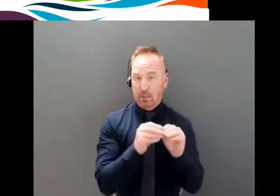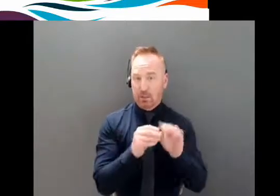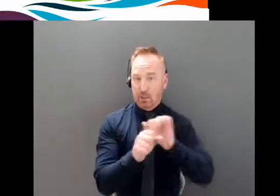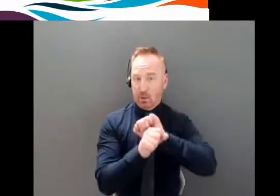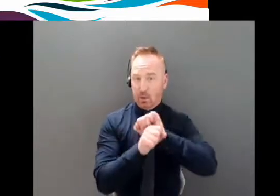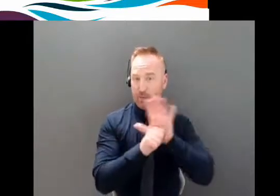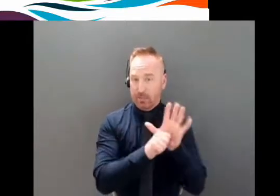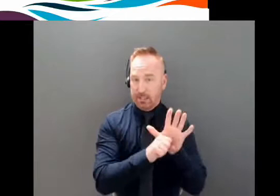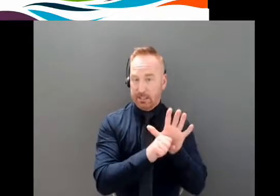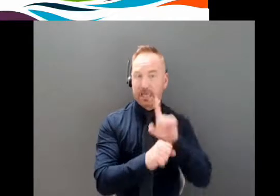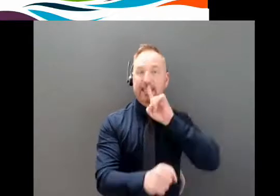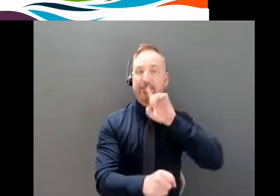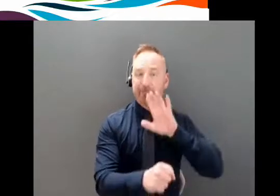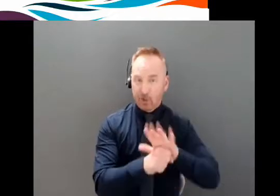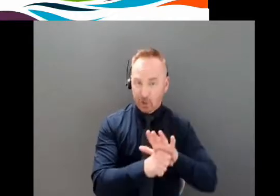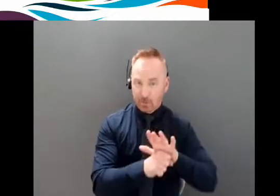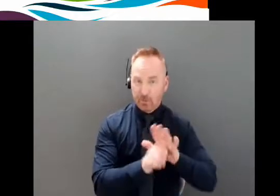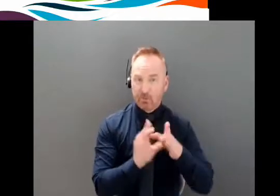in this outbreak